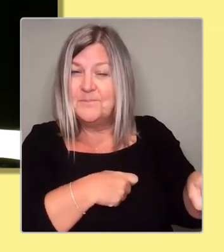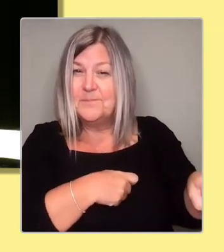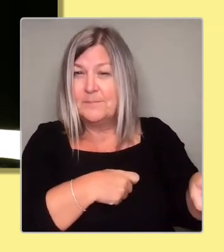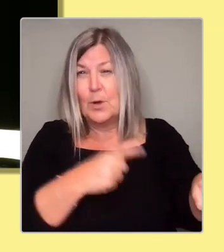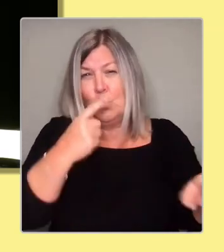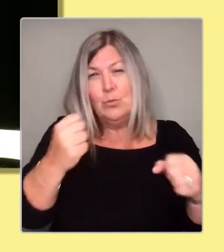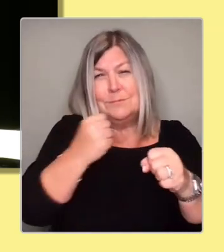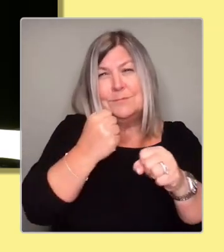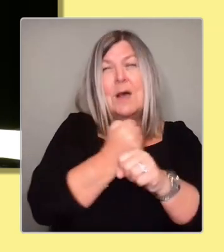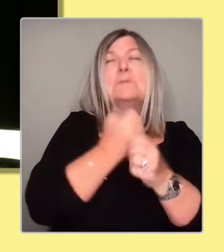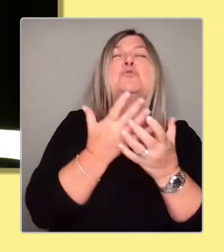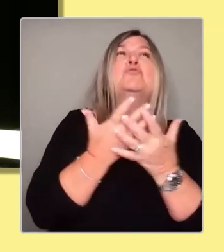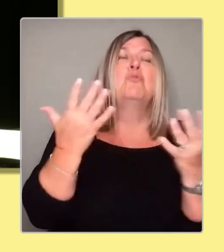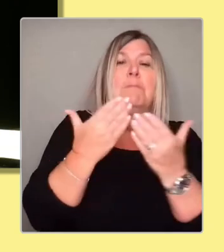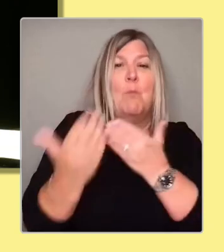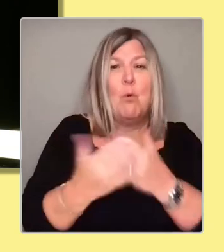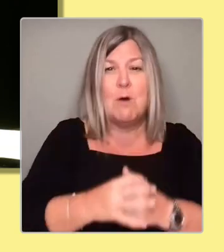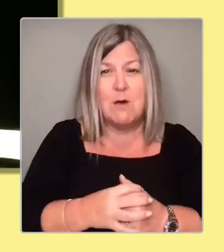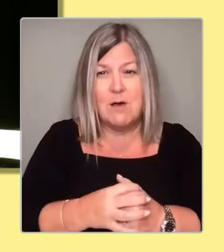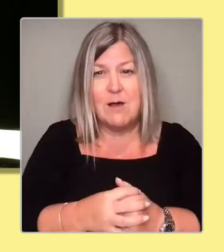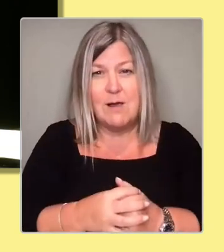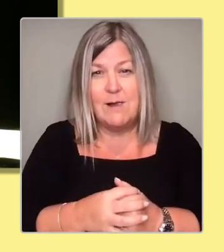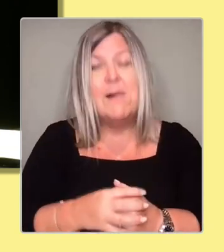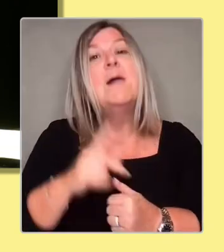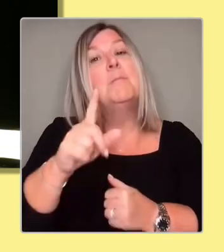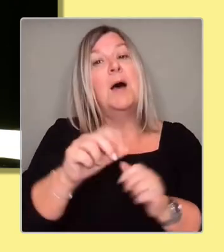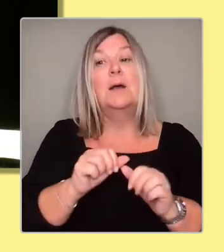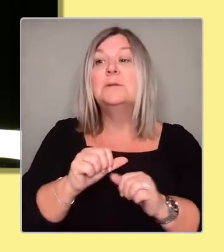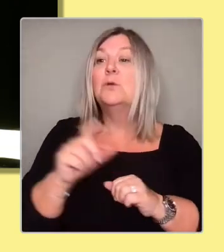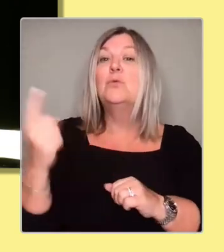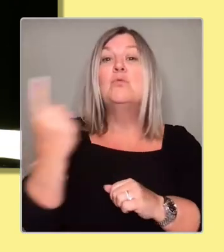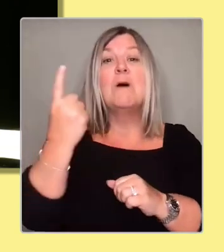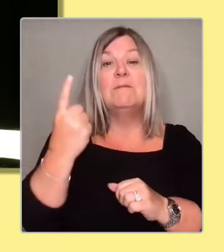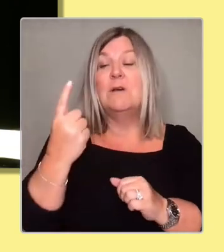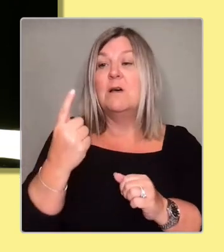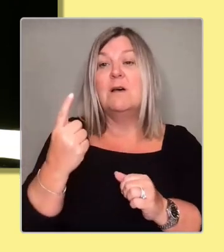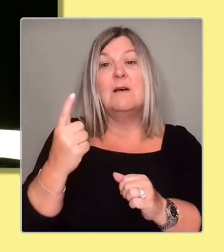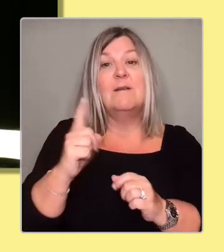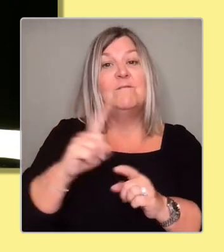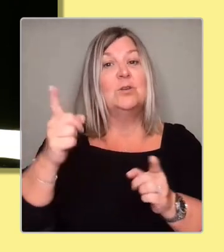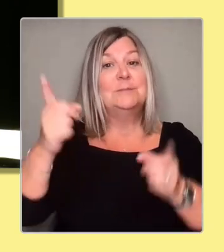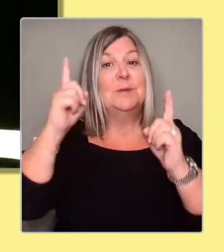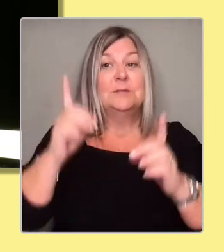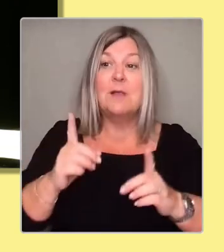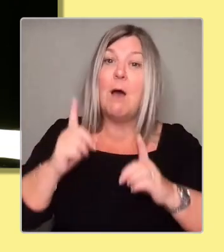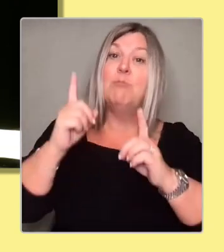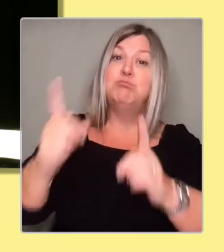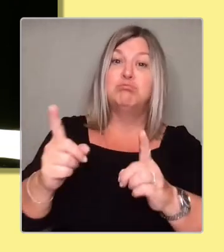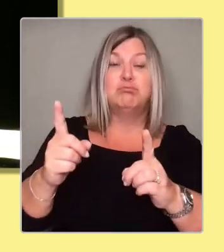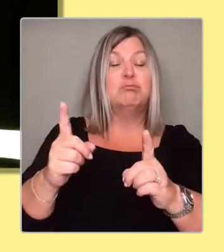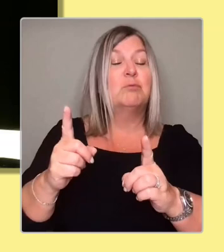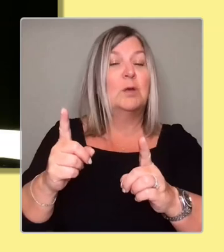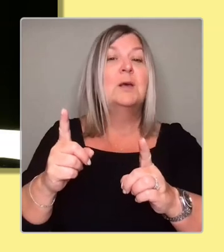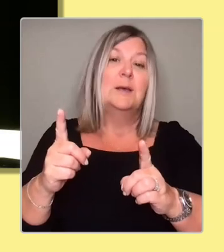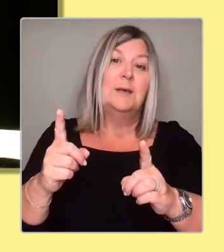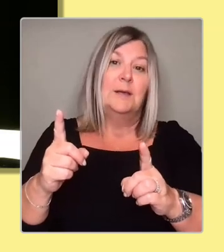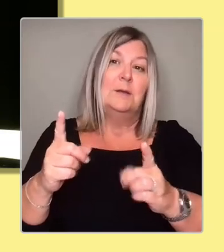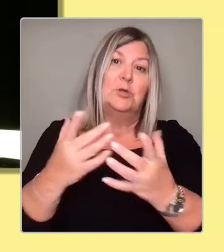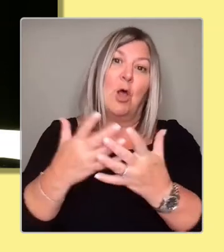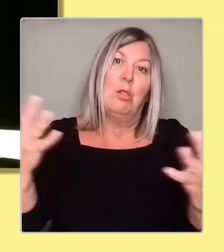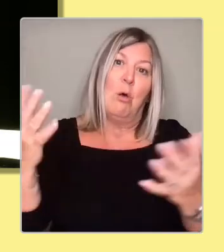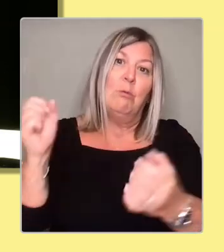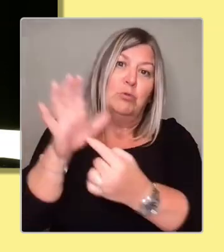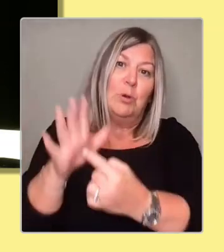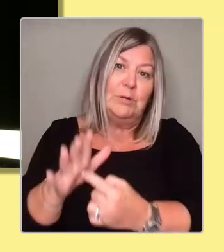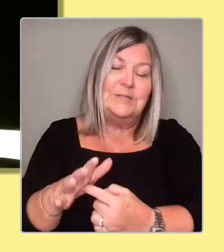the next First Minister has to deal with. First and foremost, the cost of living crisis. People in energy rich Scotland